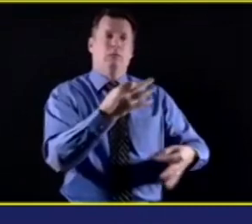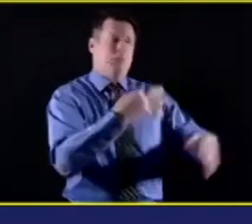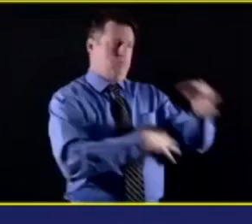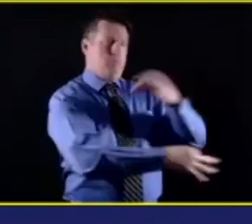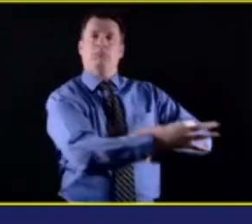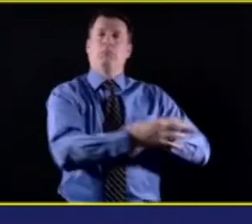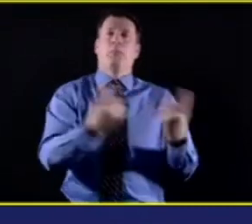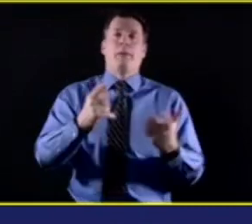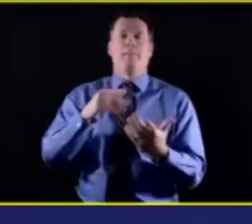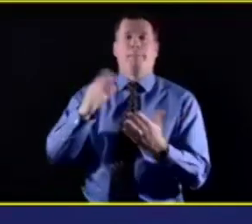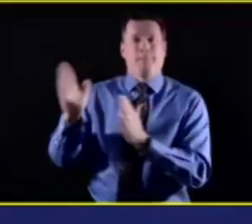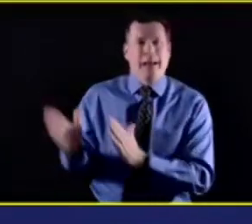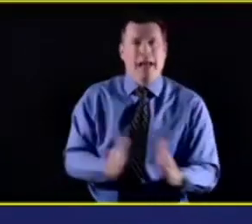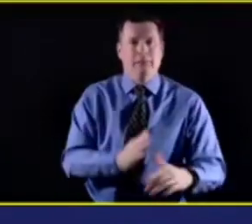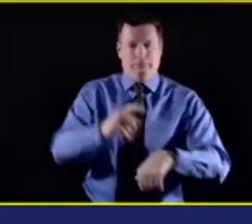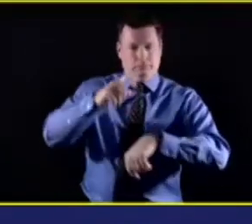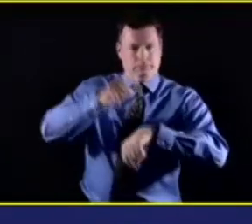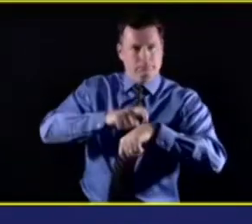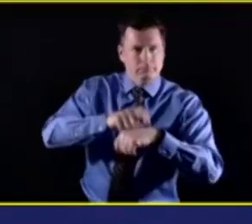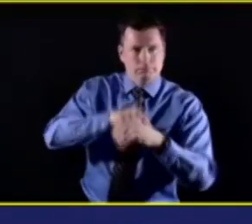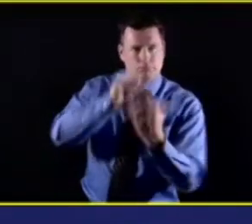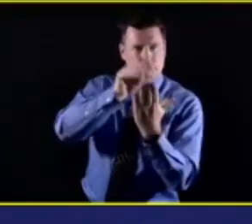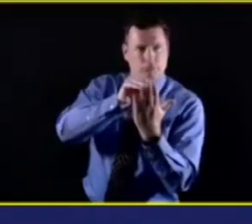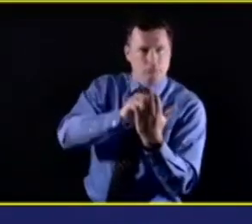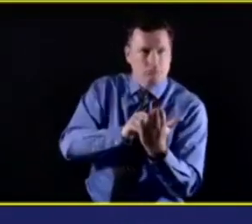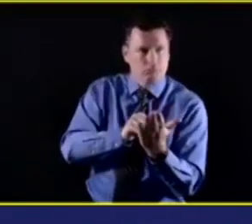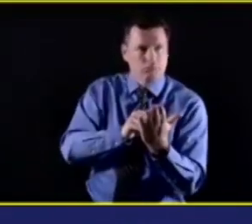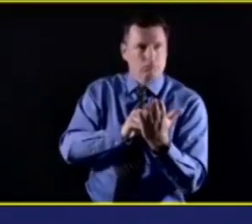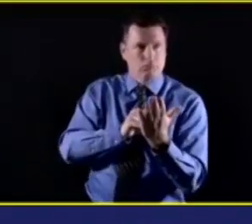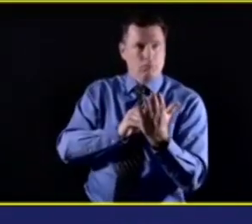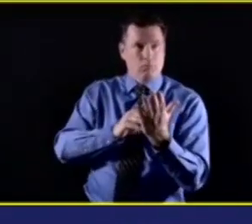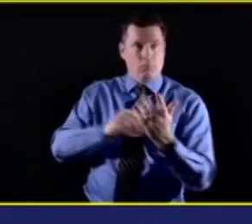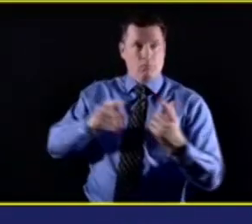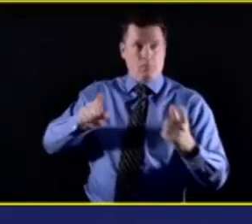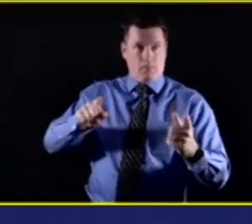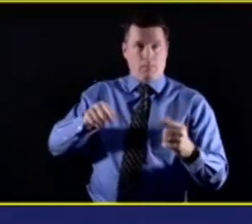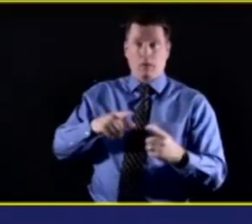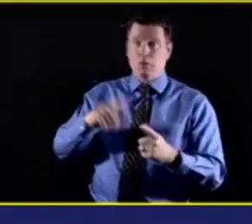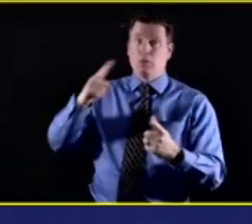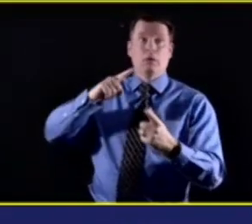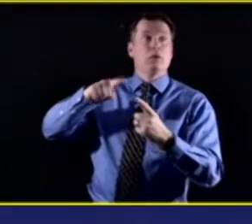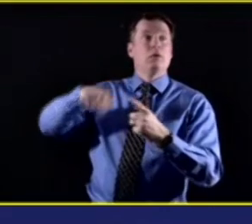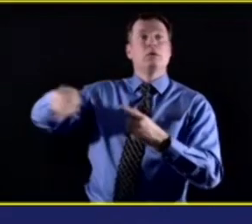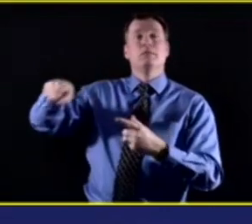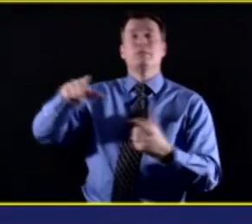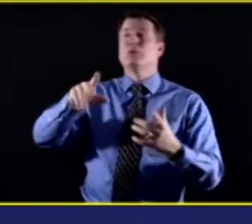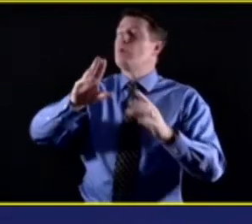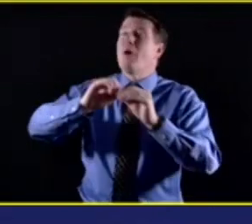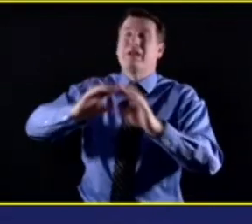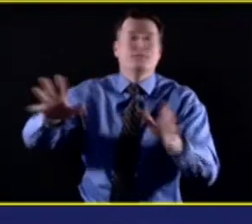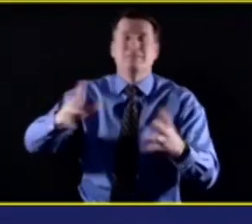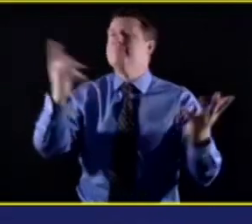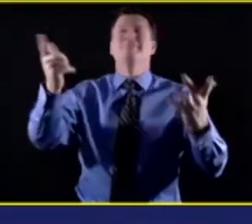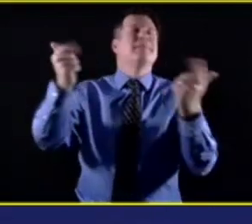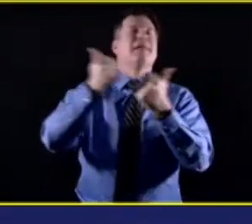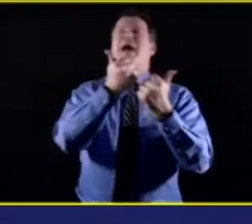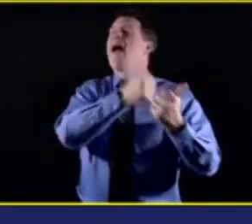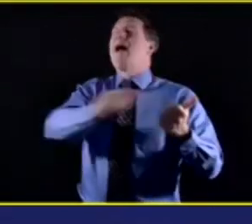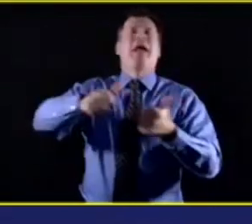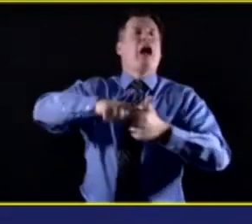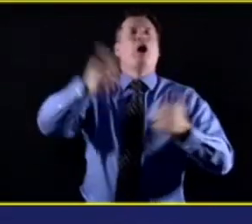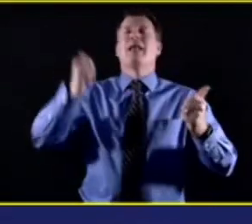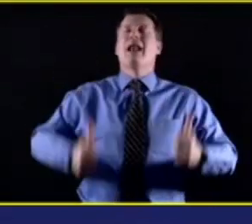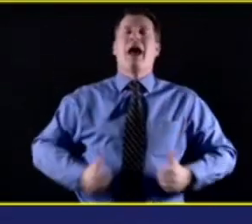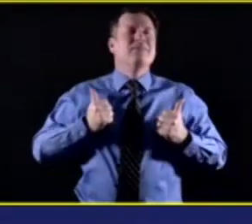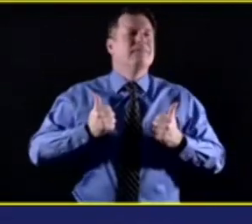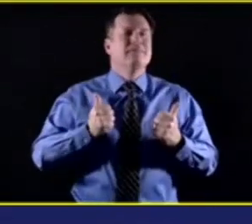big changes in your life. Um, and what we try to help people plan around are three things, uh, usually sort of how you're